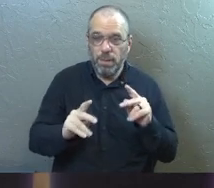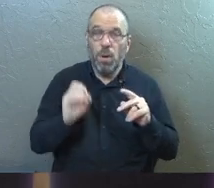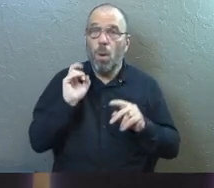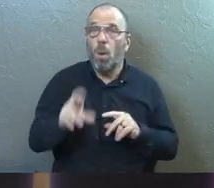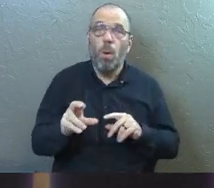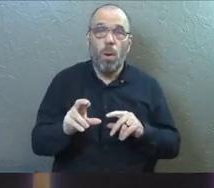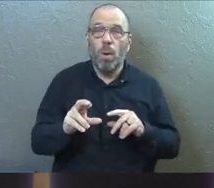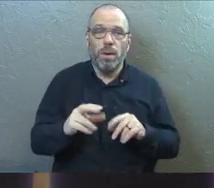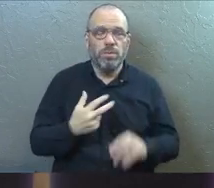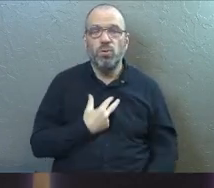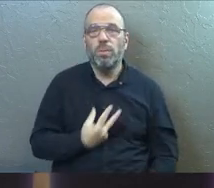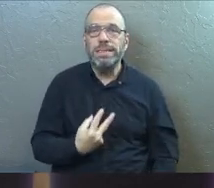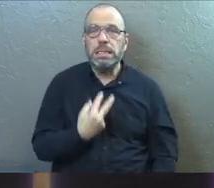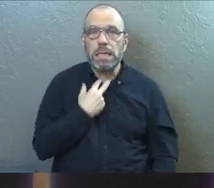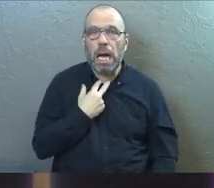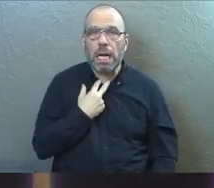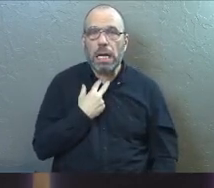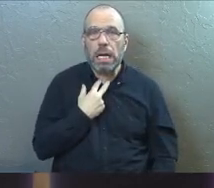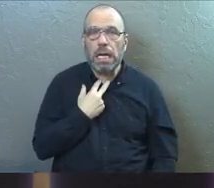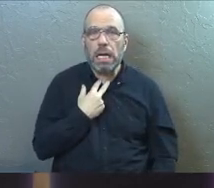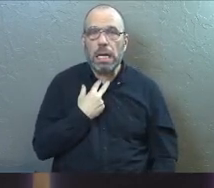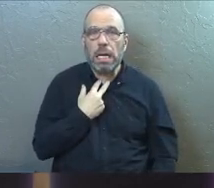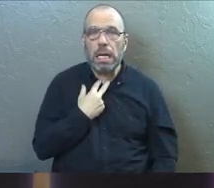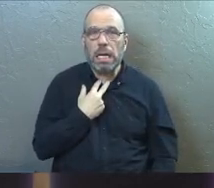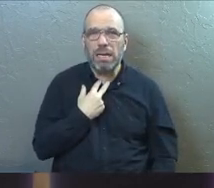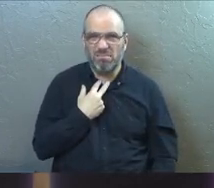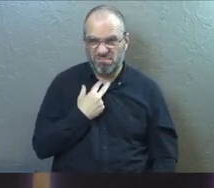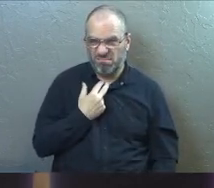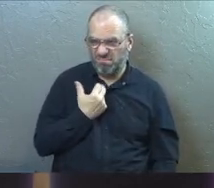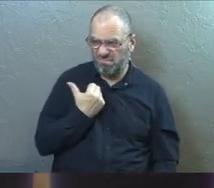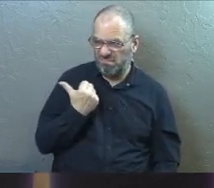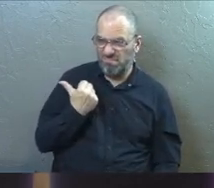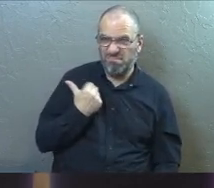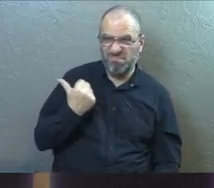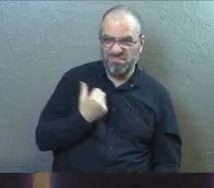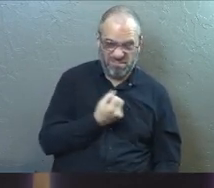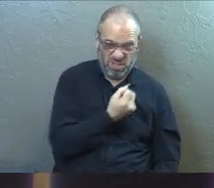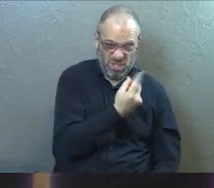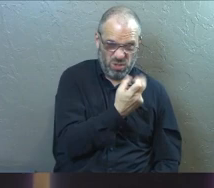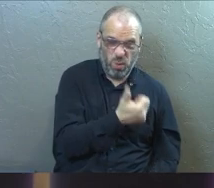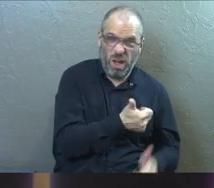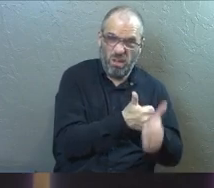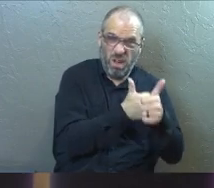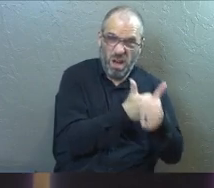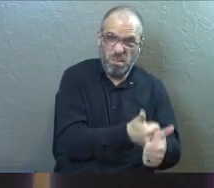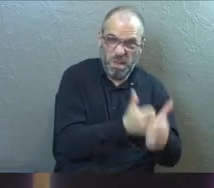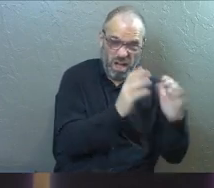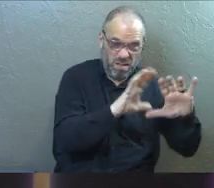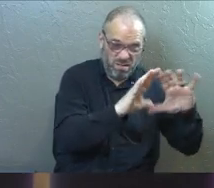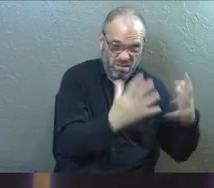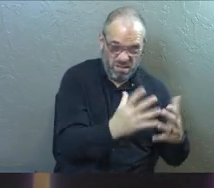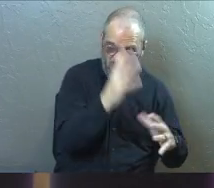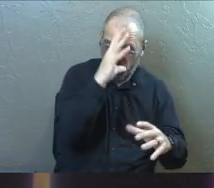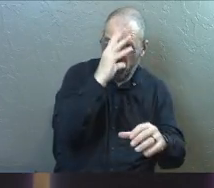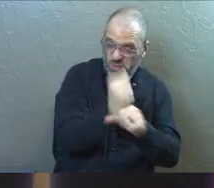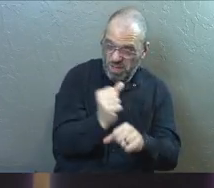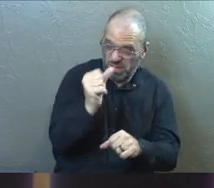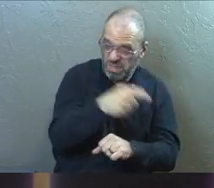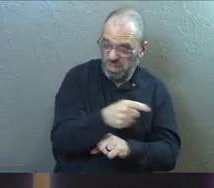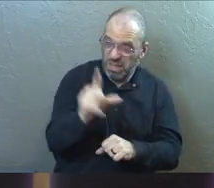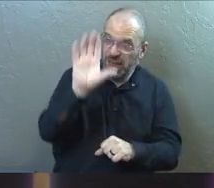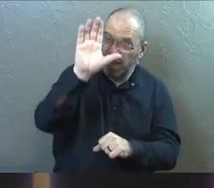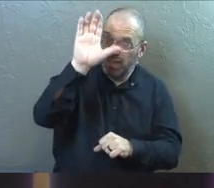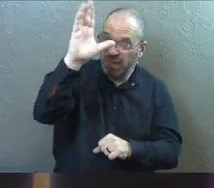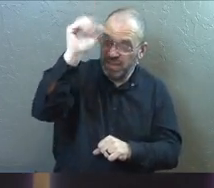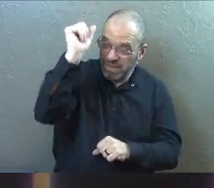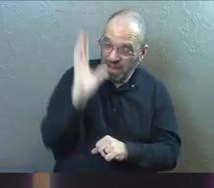do anything. You see the 12 apostles there? Trusting God's people